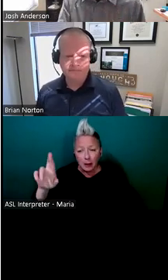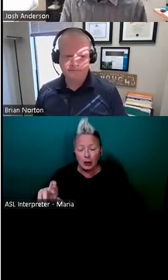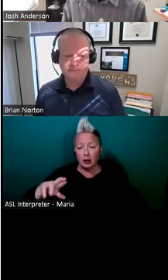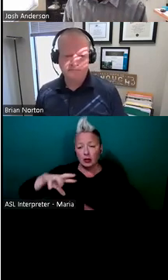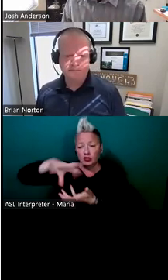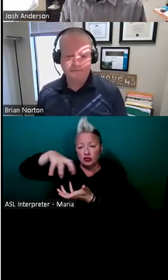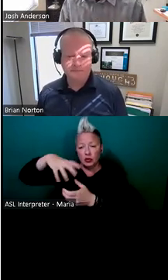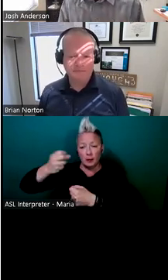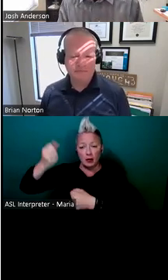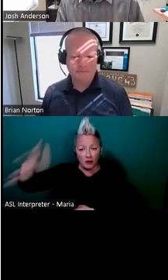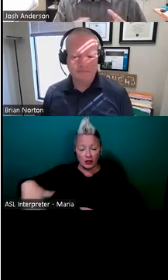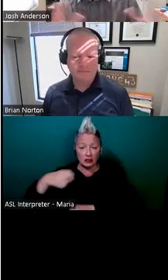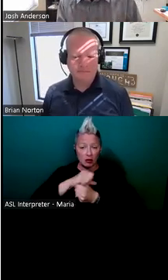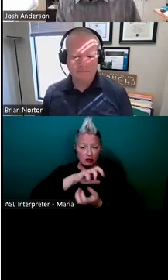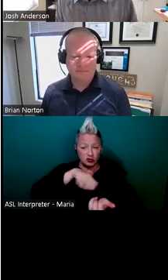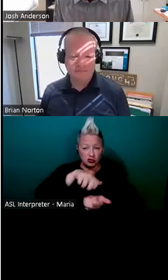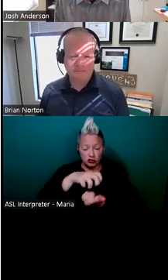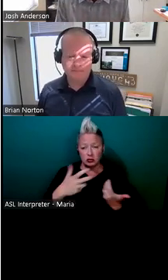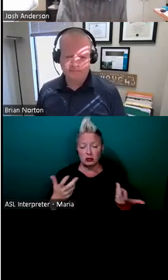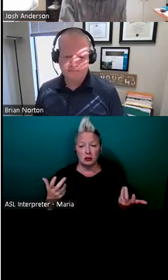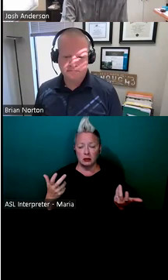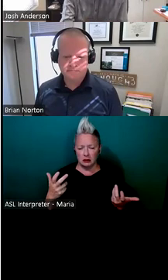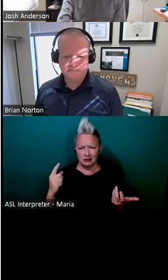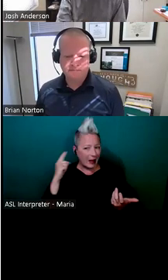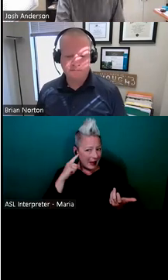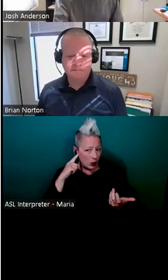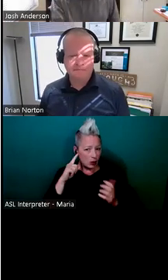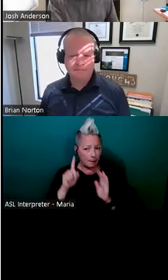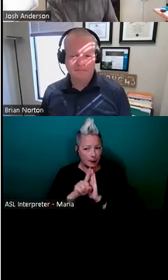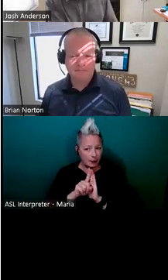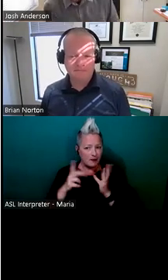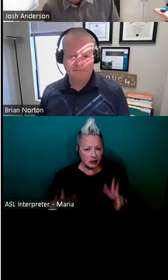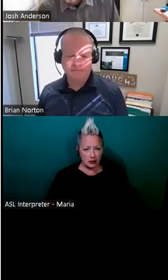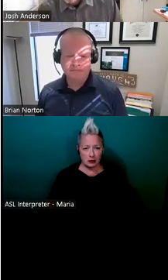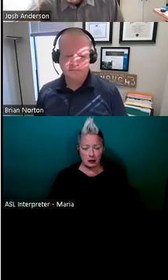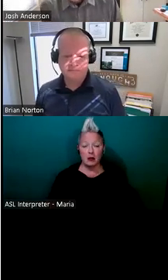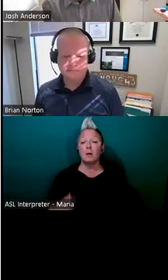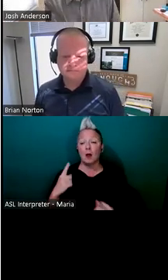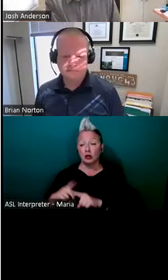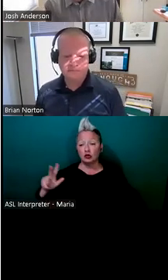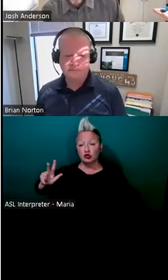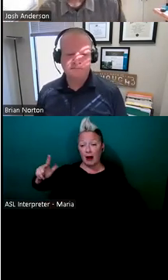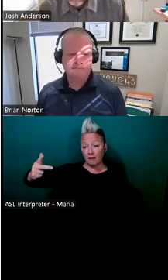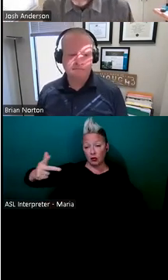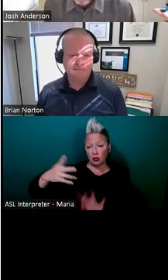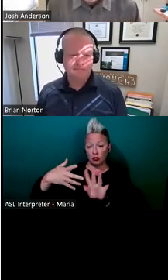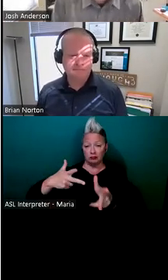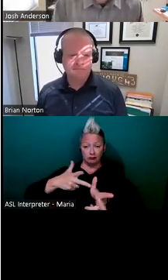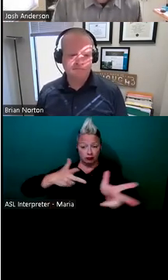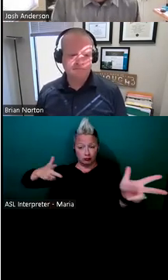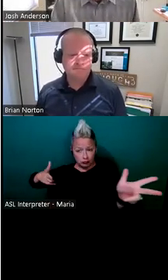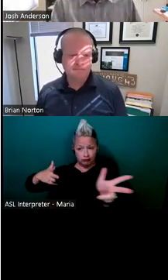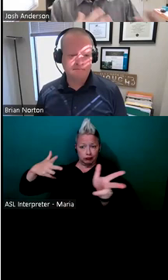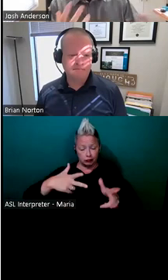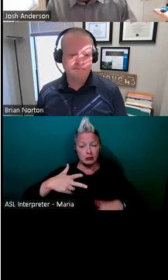was done, when the coffee was ground, when the espresso was poured. And also when people came up through the drive-through line, if you've ever worked any